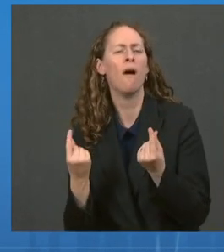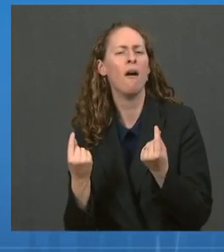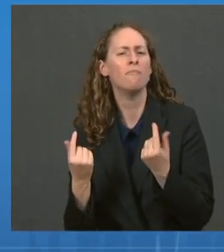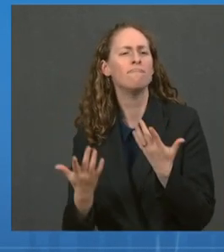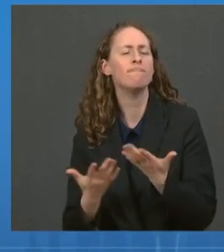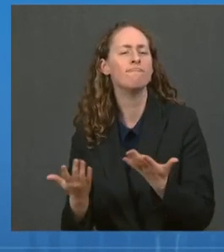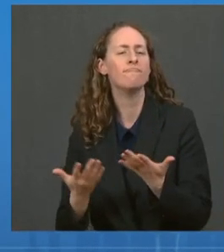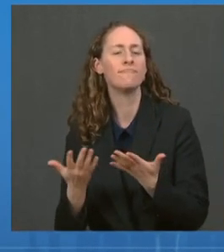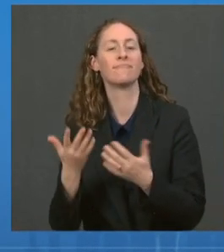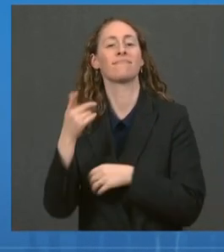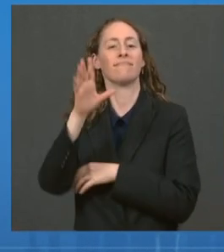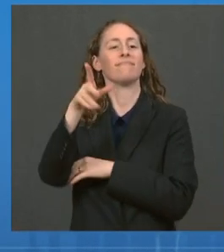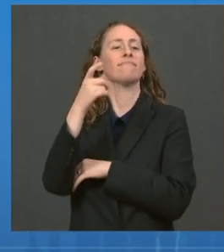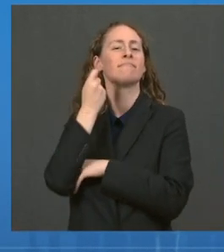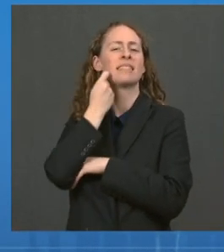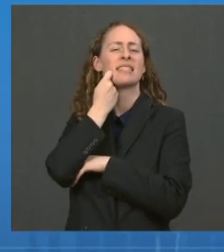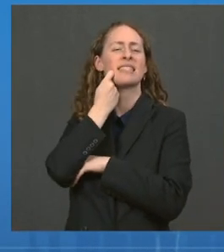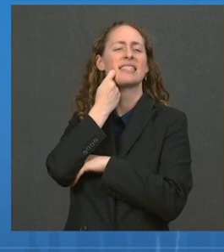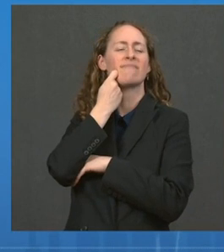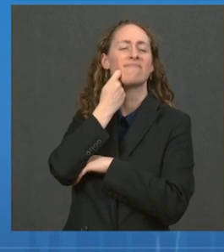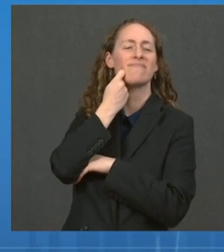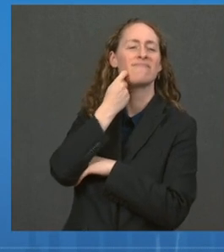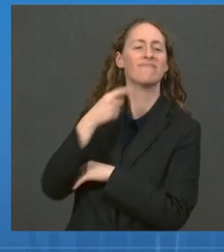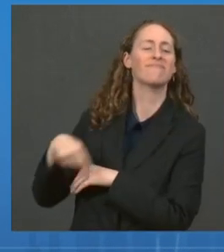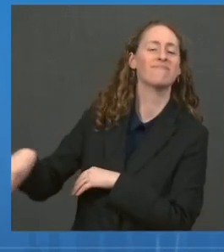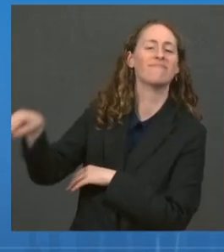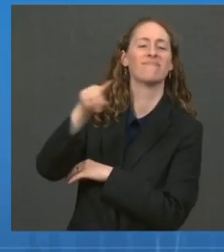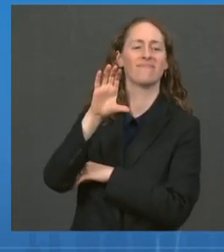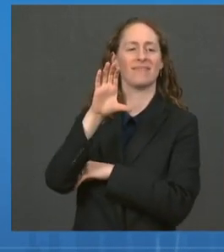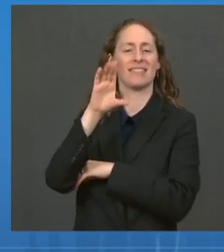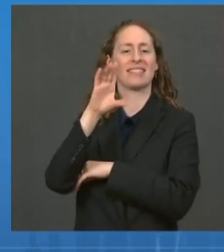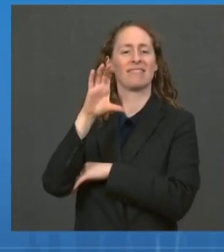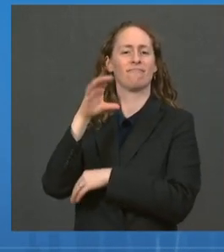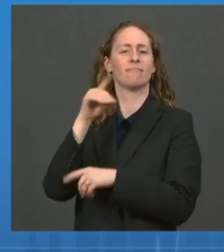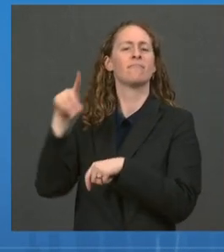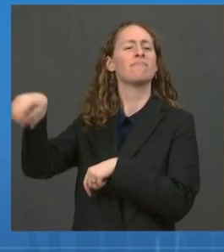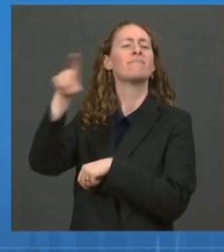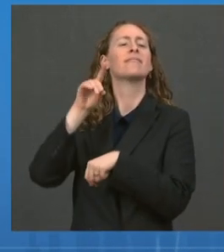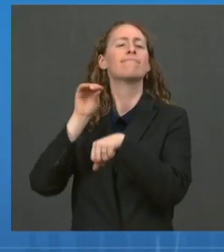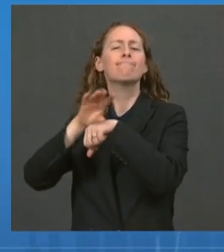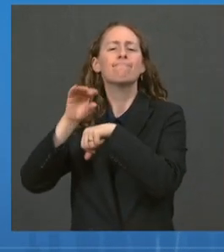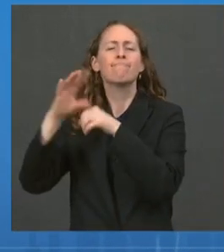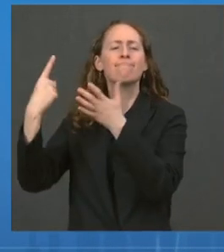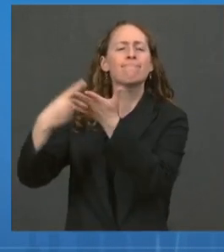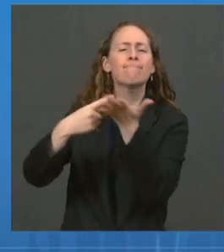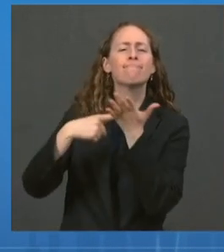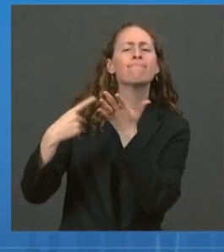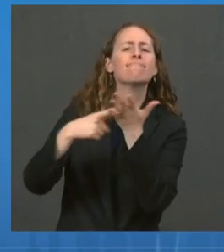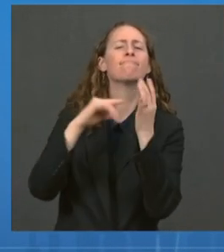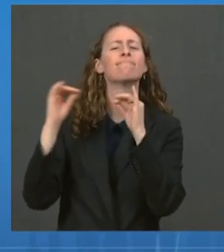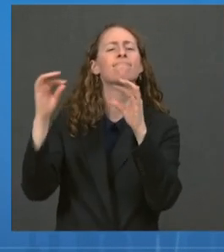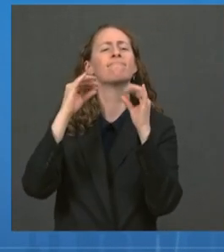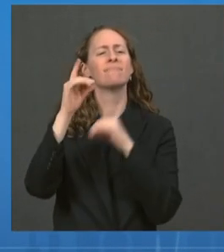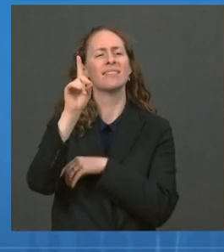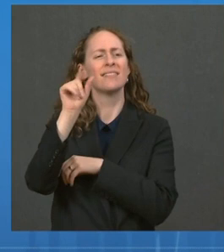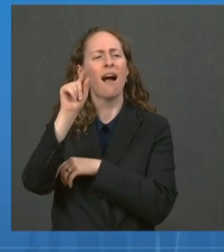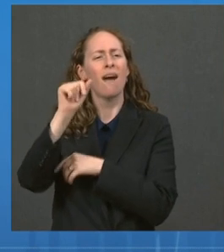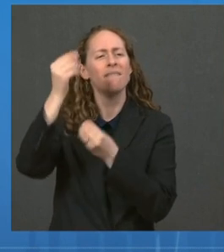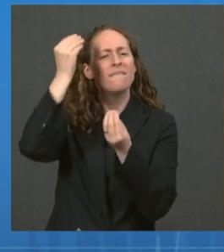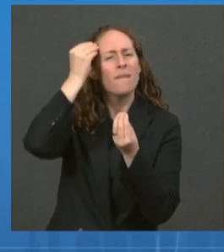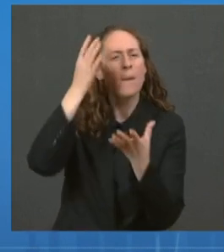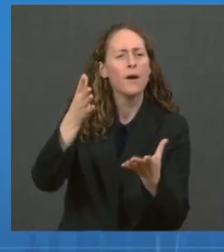days, CDC's Advisory Committee on Immunization Practices met to discuss the FDA emergency use